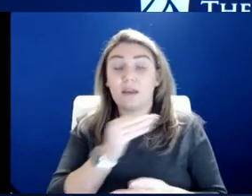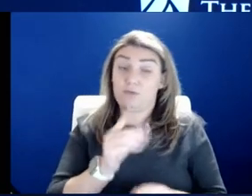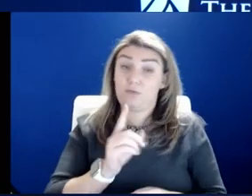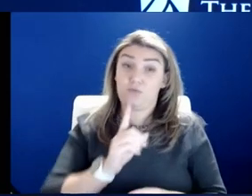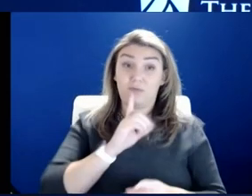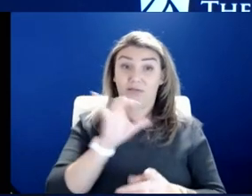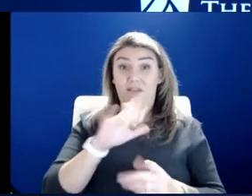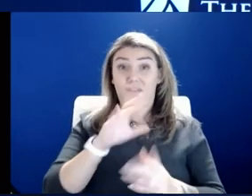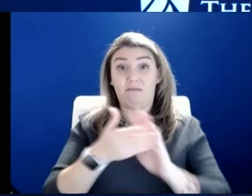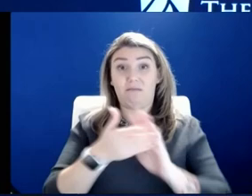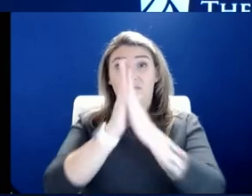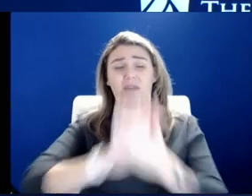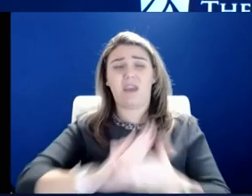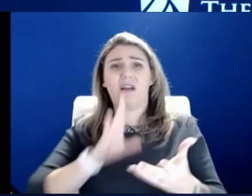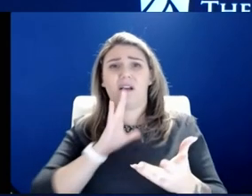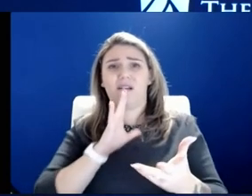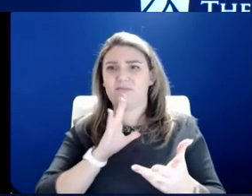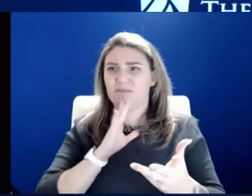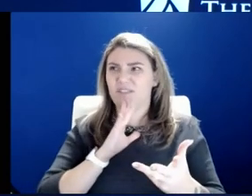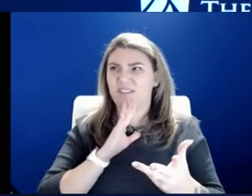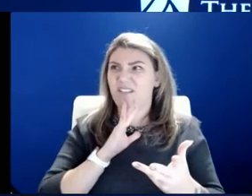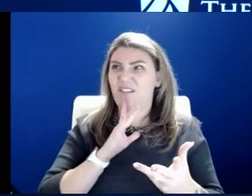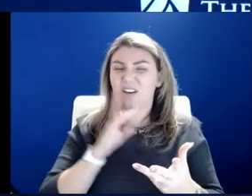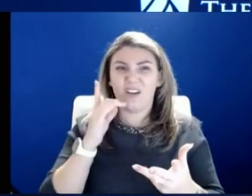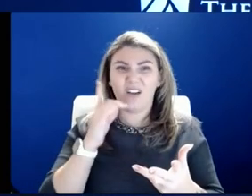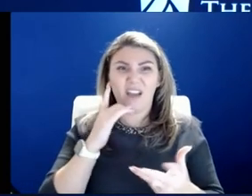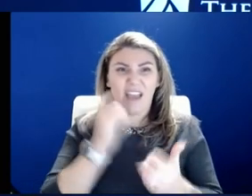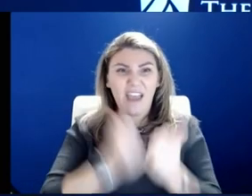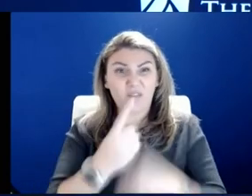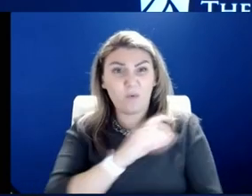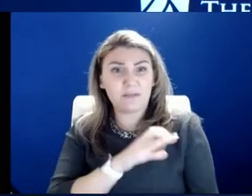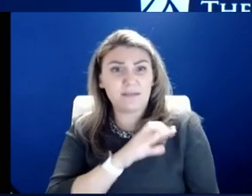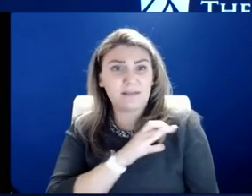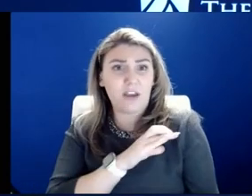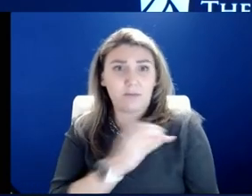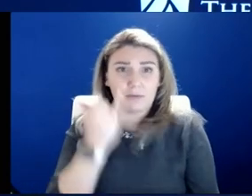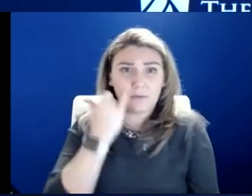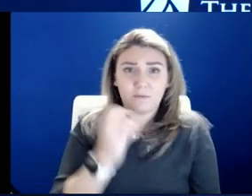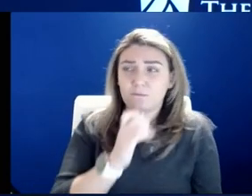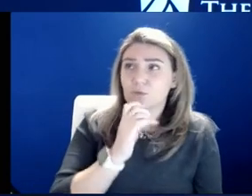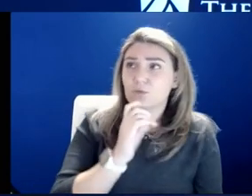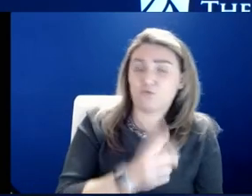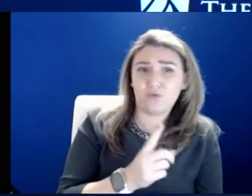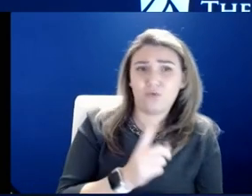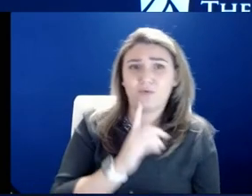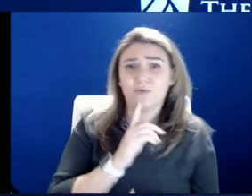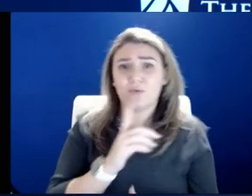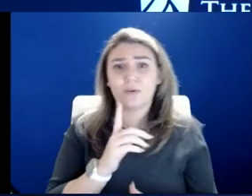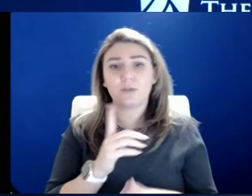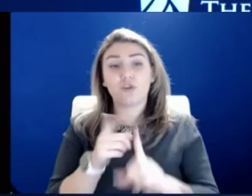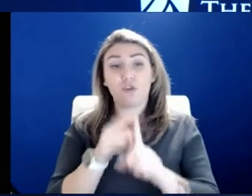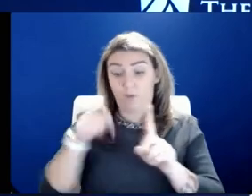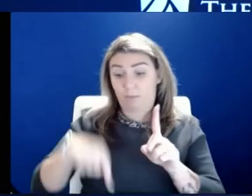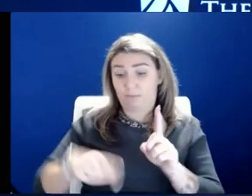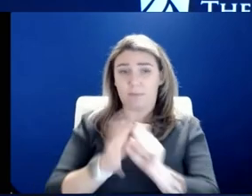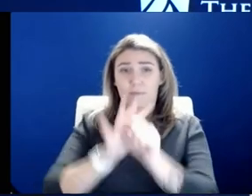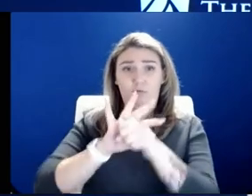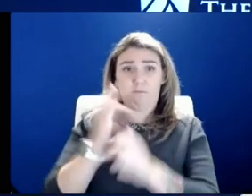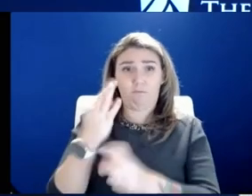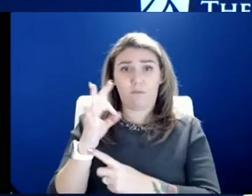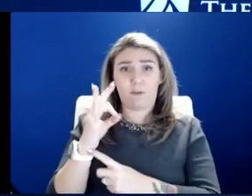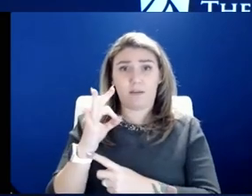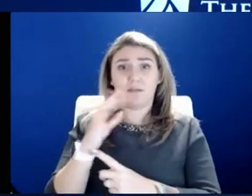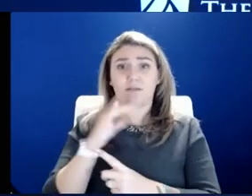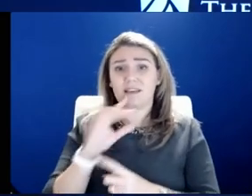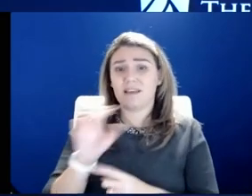reflection of all of our character. What I hope going forward is that's being born out of this pandemic is there will become an epidemic of